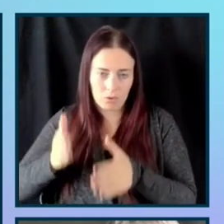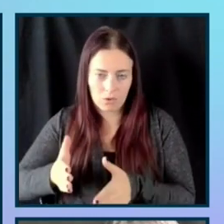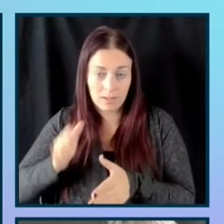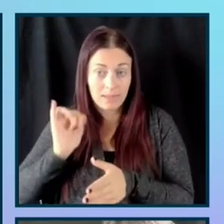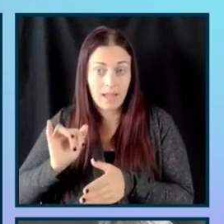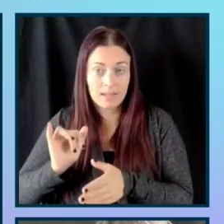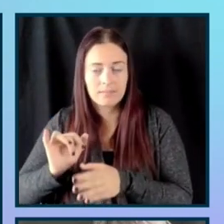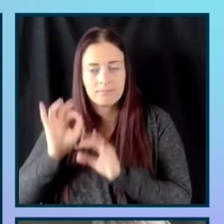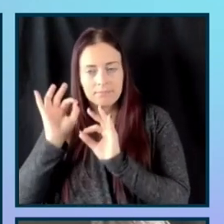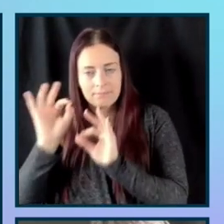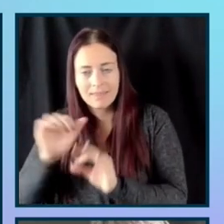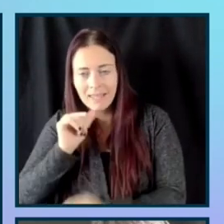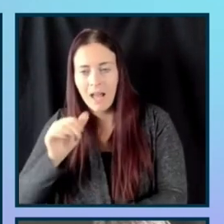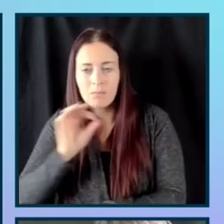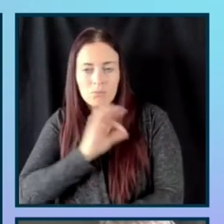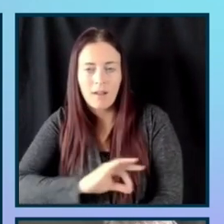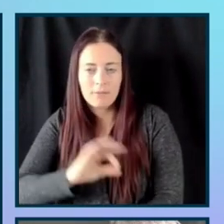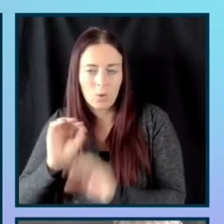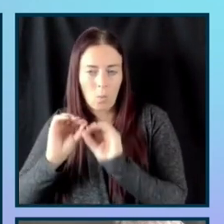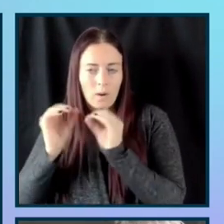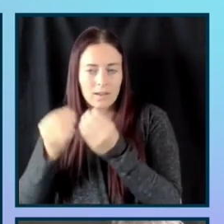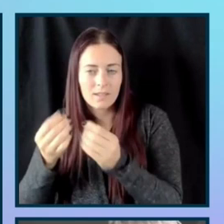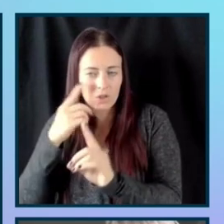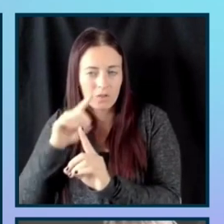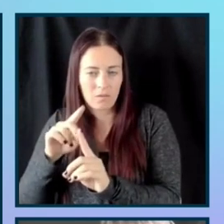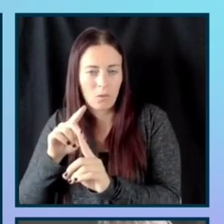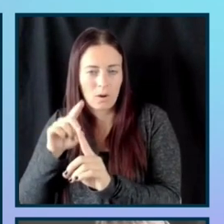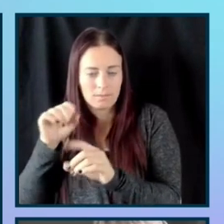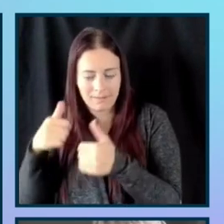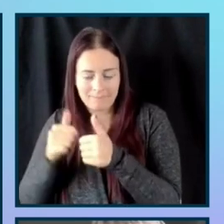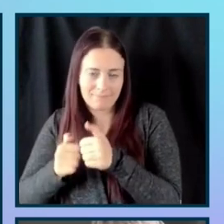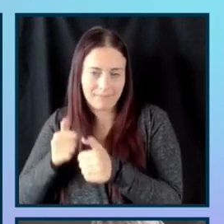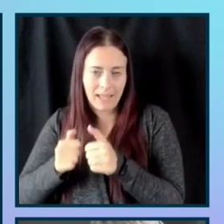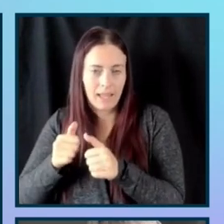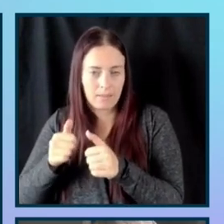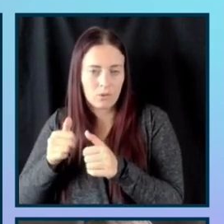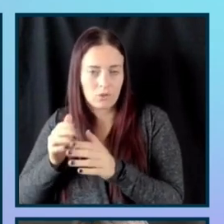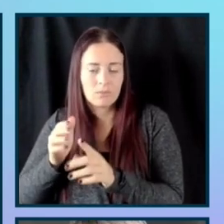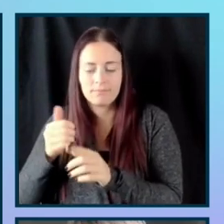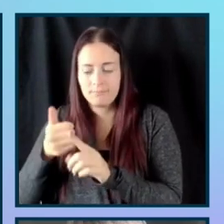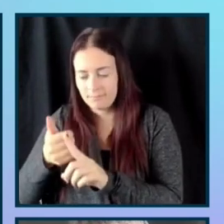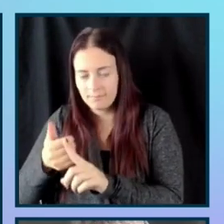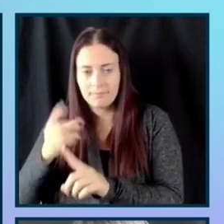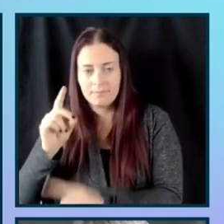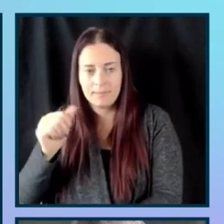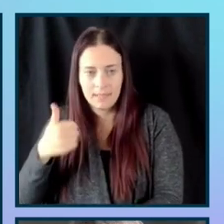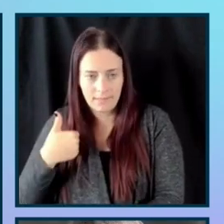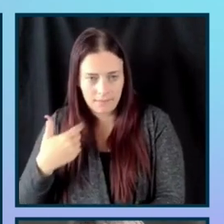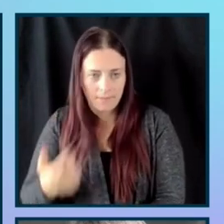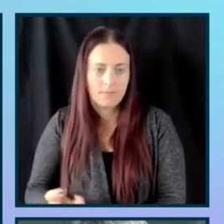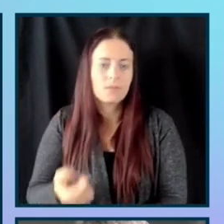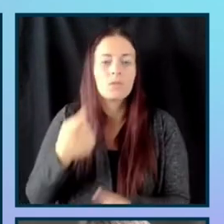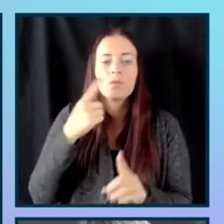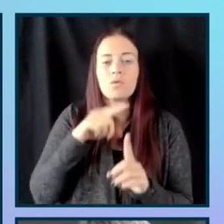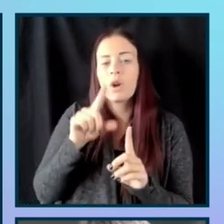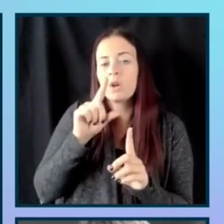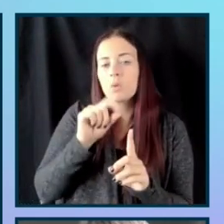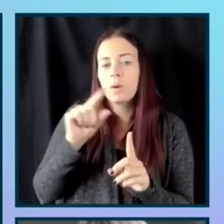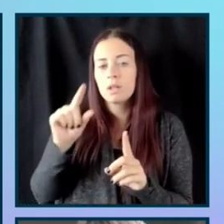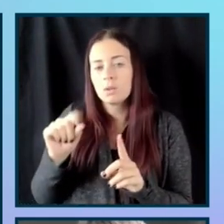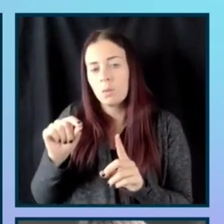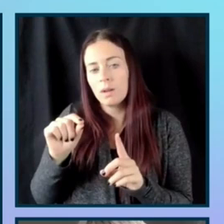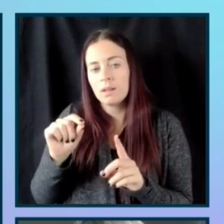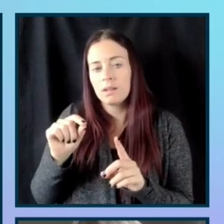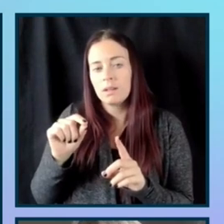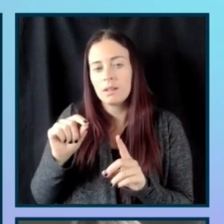So, um, what does that really look like? So according to a 2020 International Game